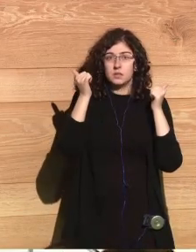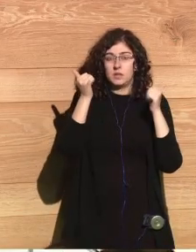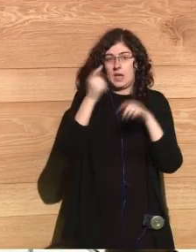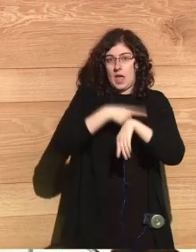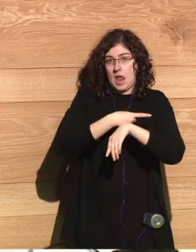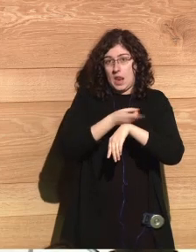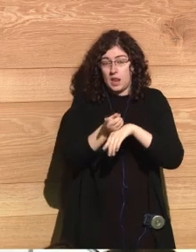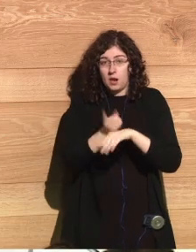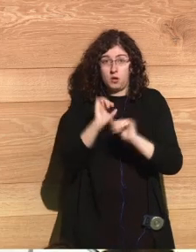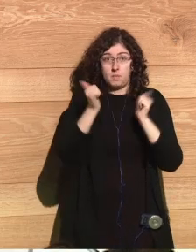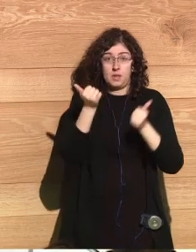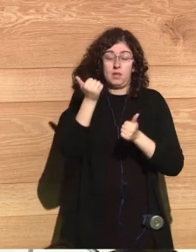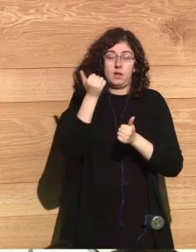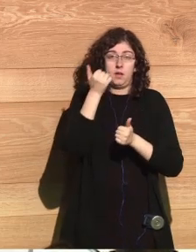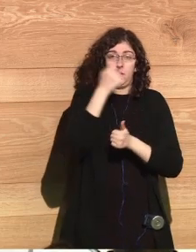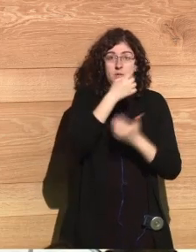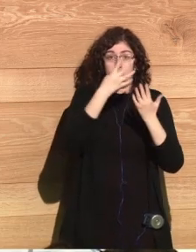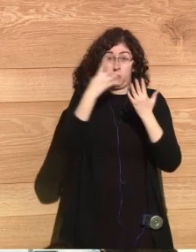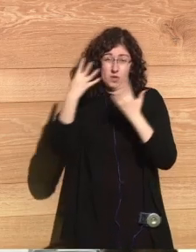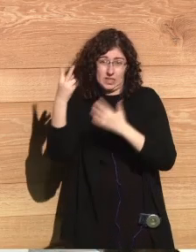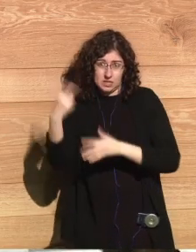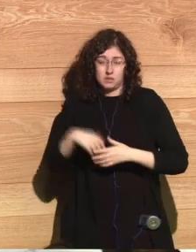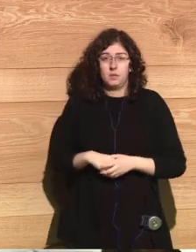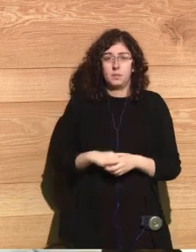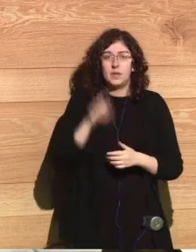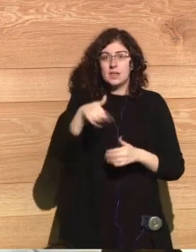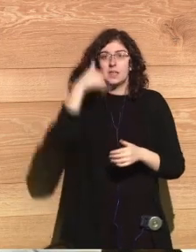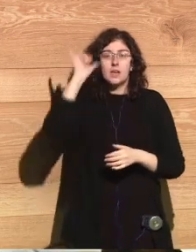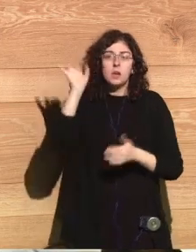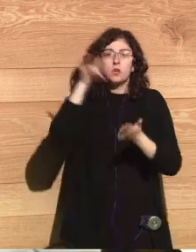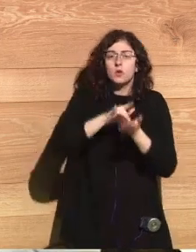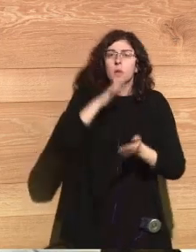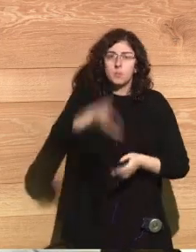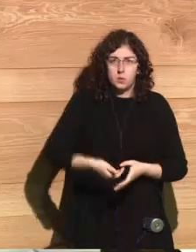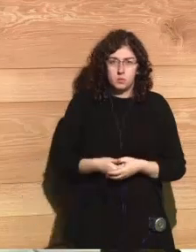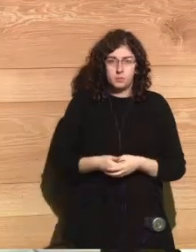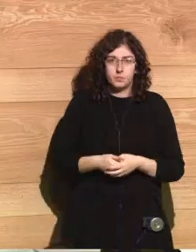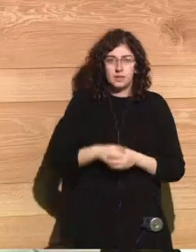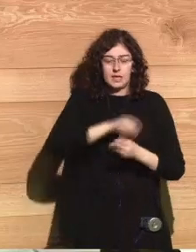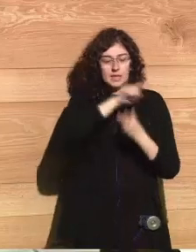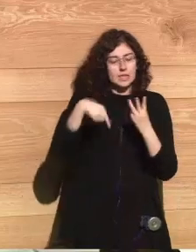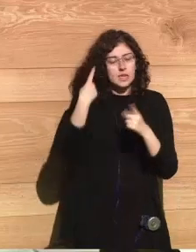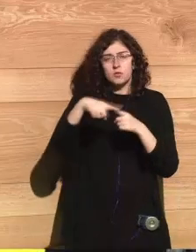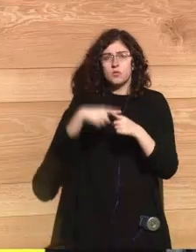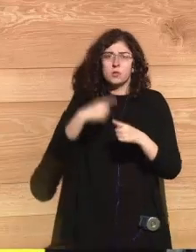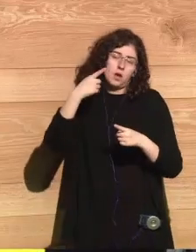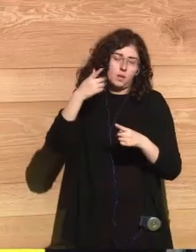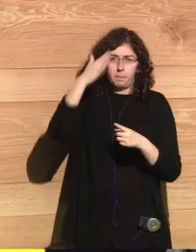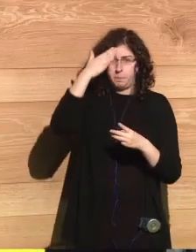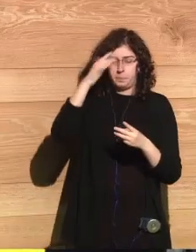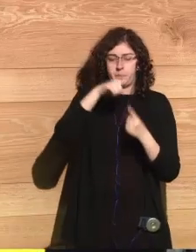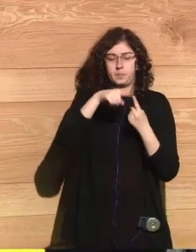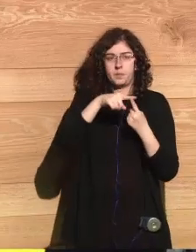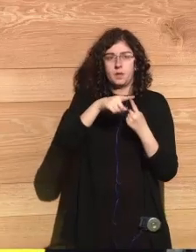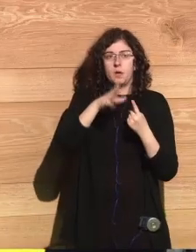had in history since that clock started in 1947. And why have we got that huge risk?